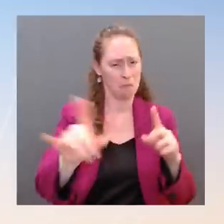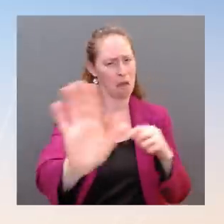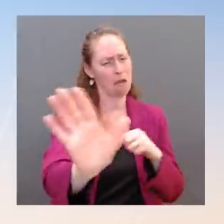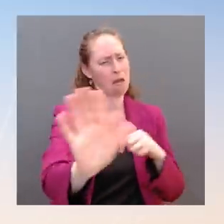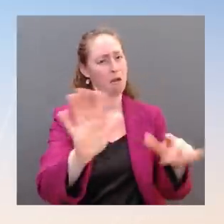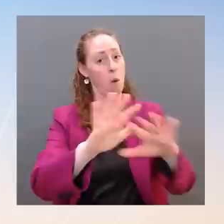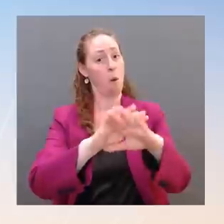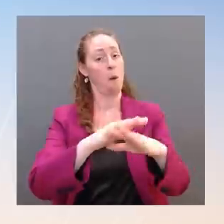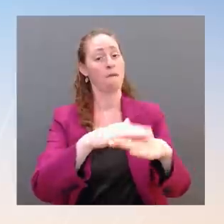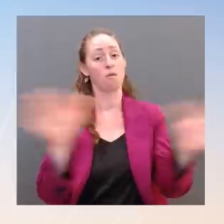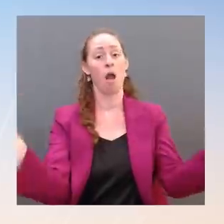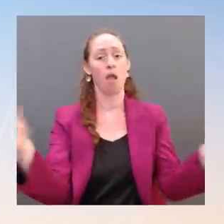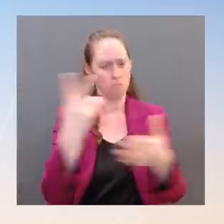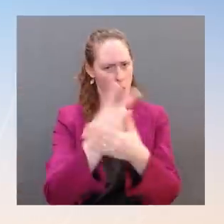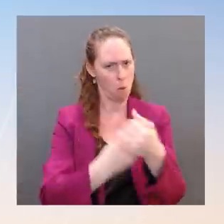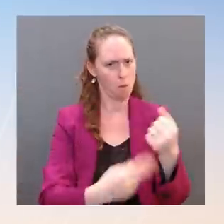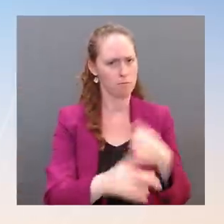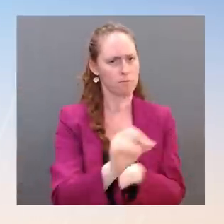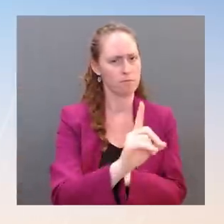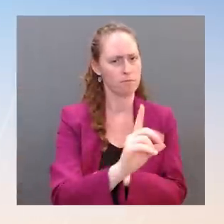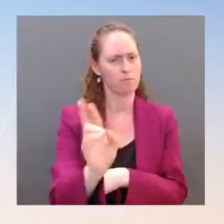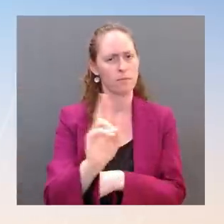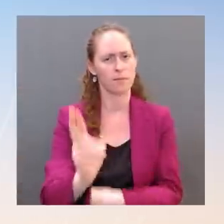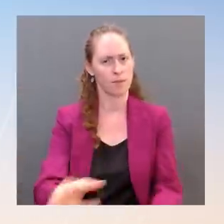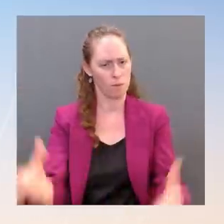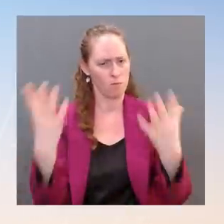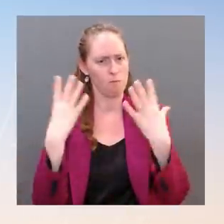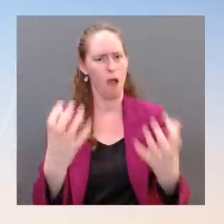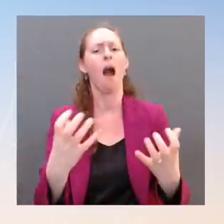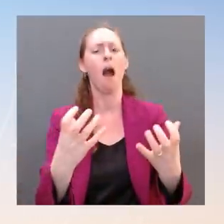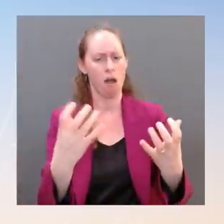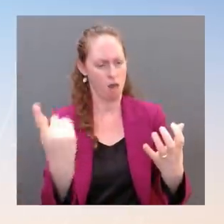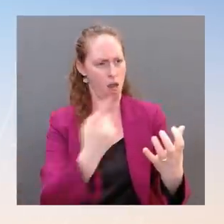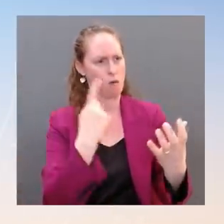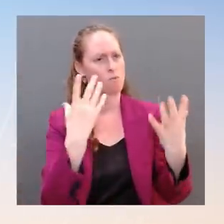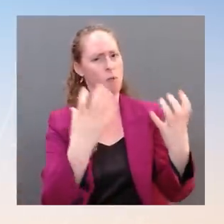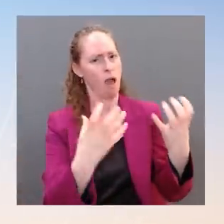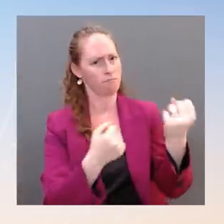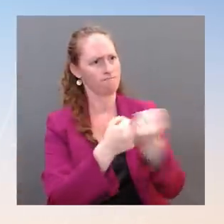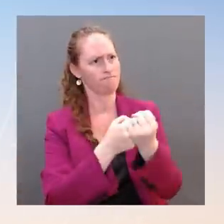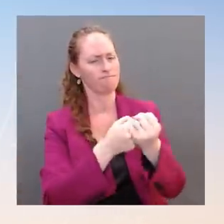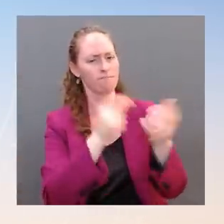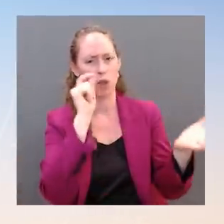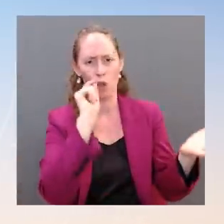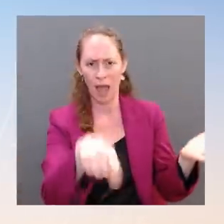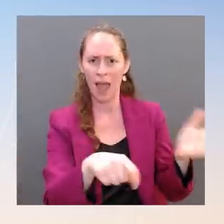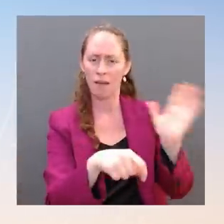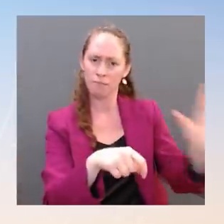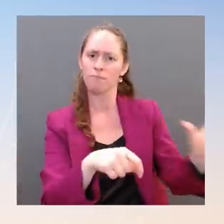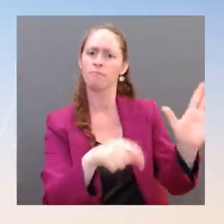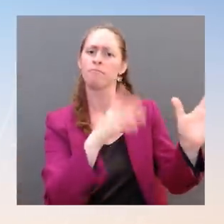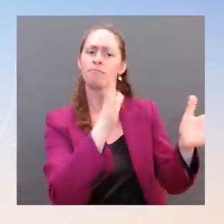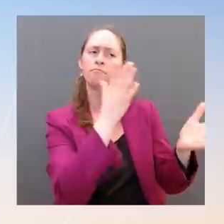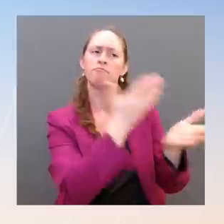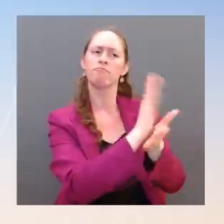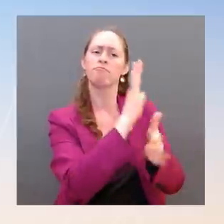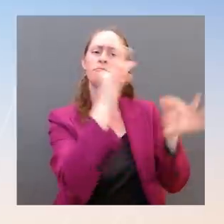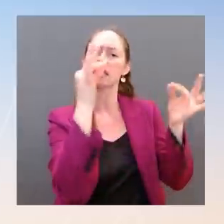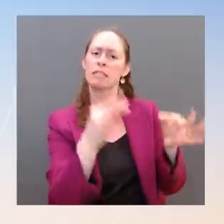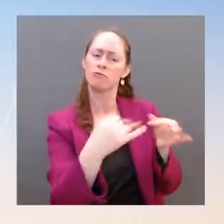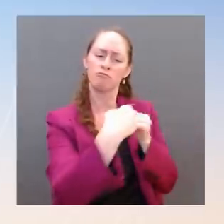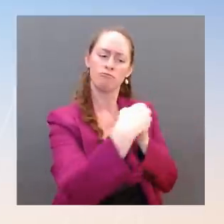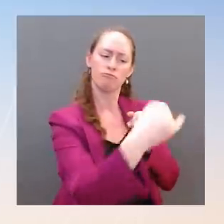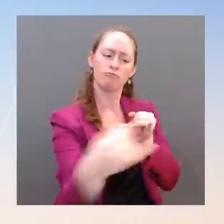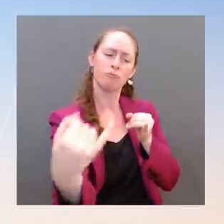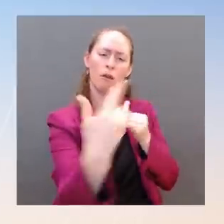standing up in defense of Ukraine's sovereignty and freedom and independence, it's quite powerful and, frankly, in a way quite moving. And it sends a